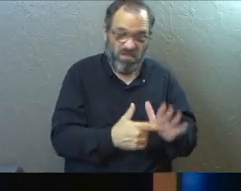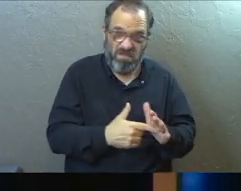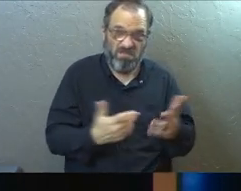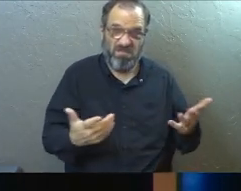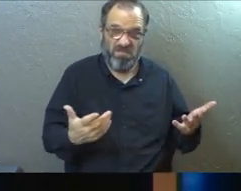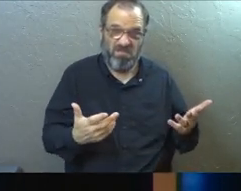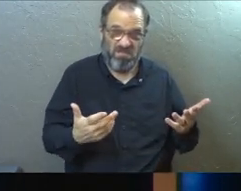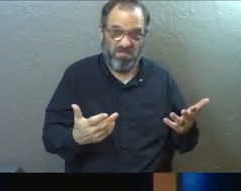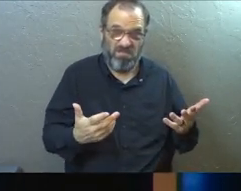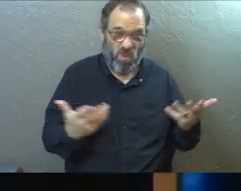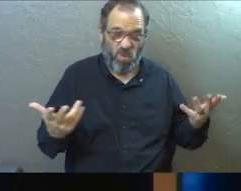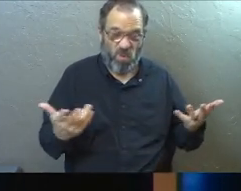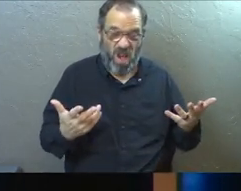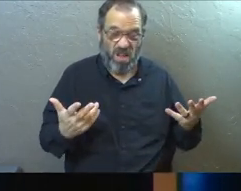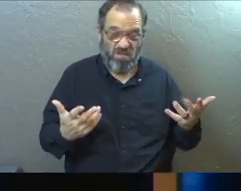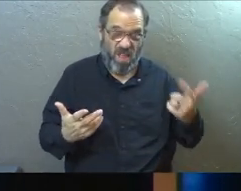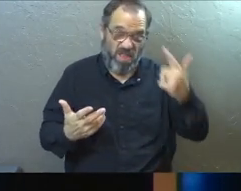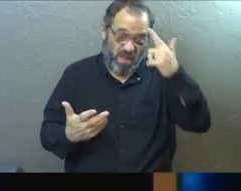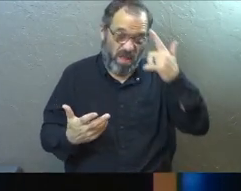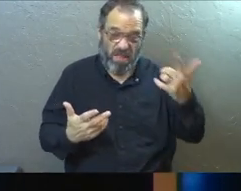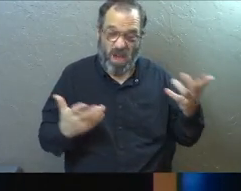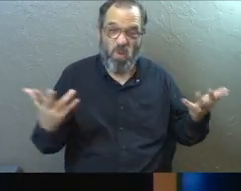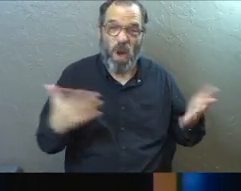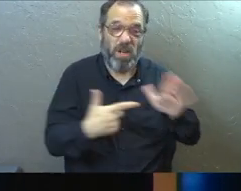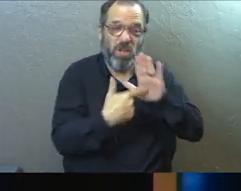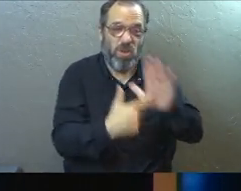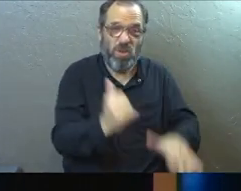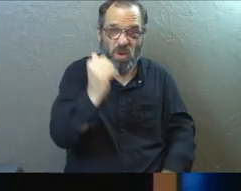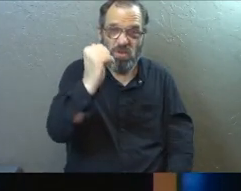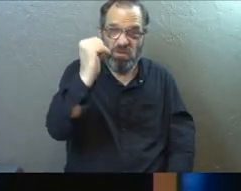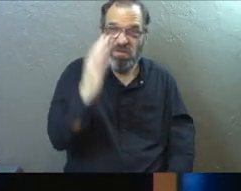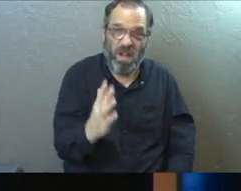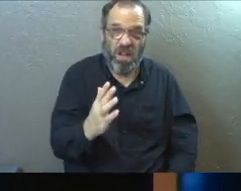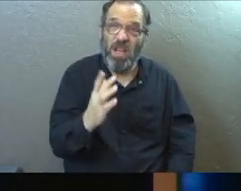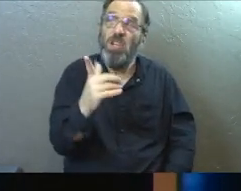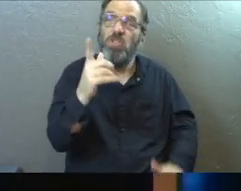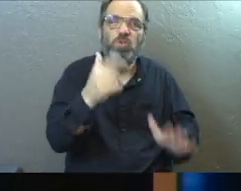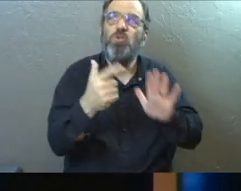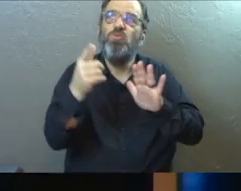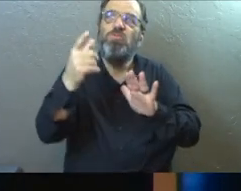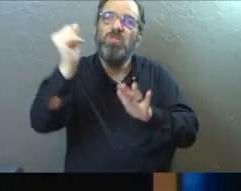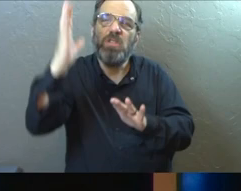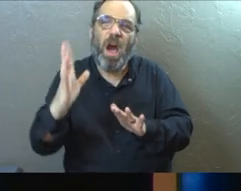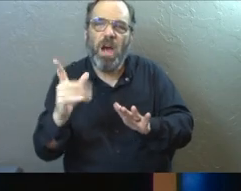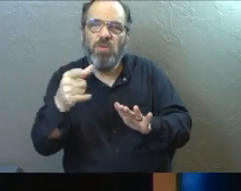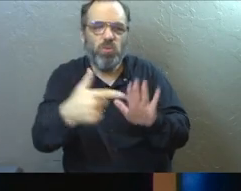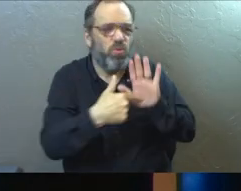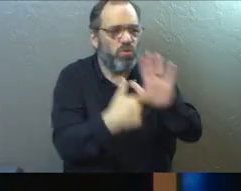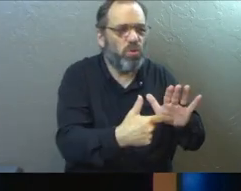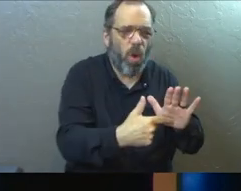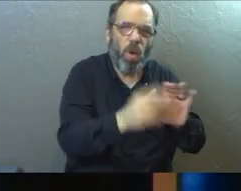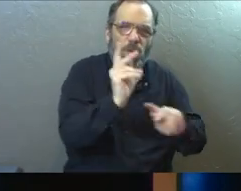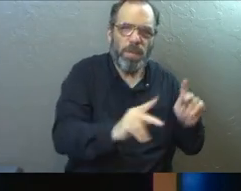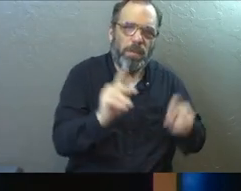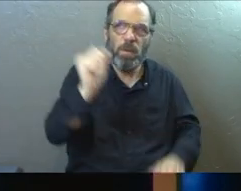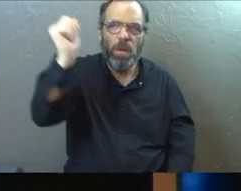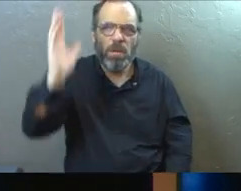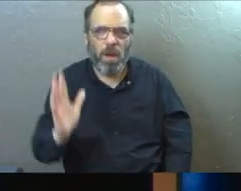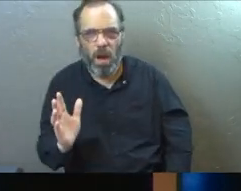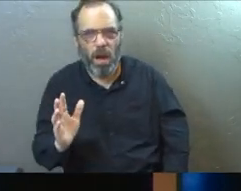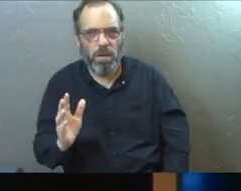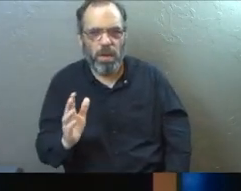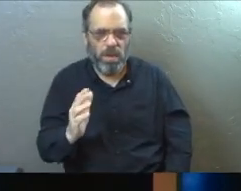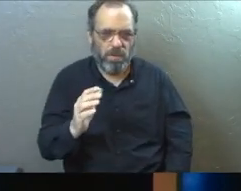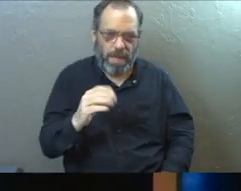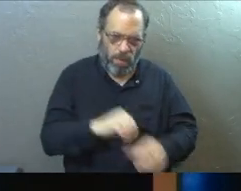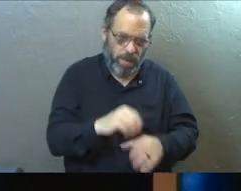And just to like hold that for a second, and that's weighty, and I don't want us to feel too much weight, but there's a responsibility every single one of us has